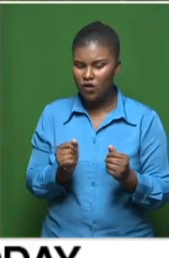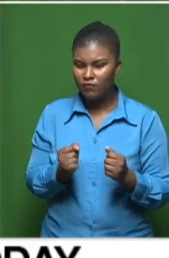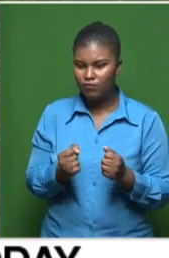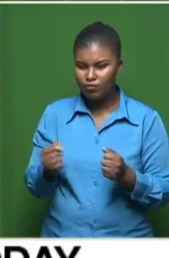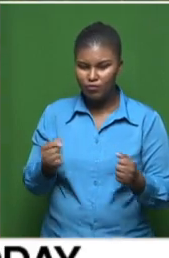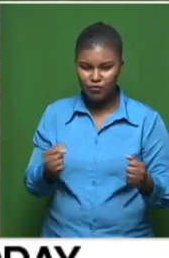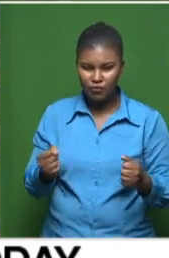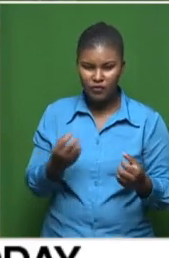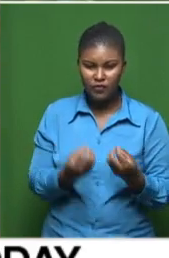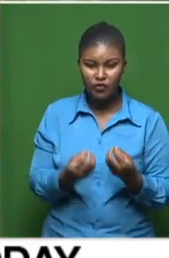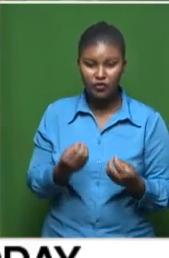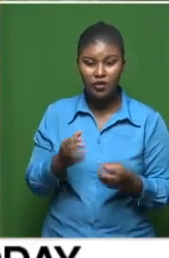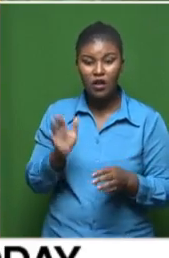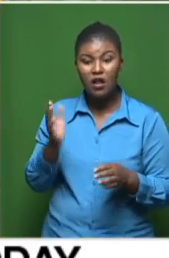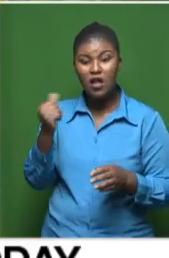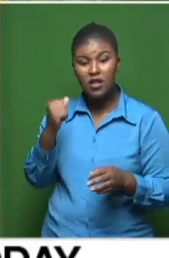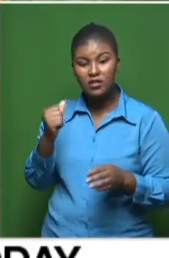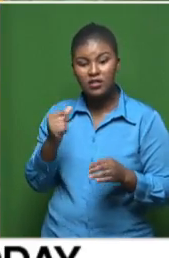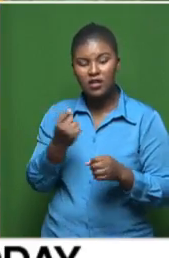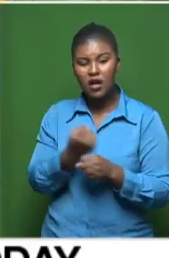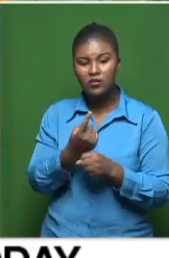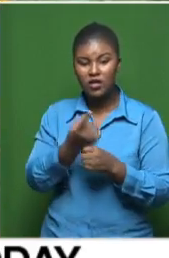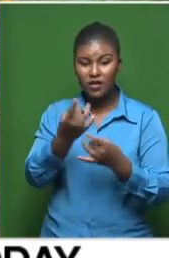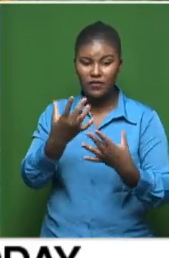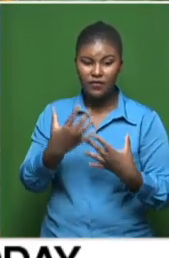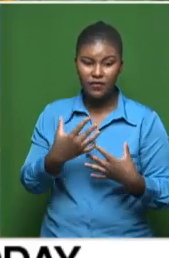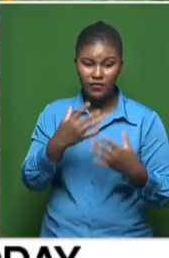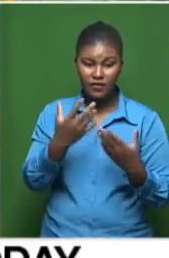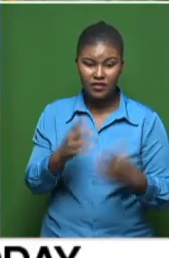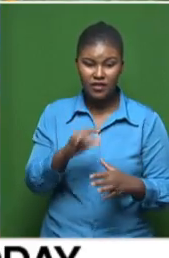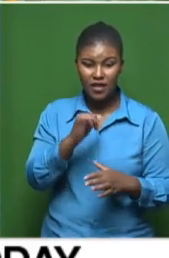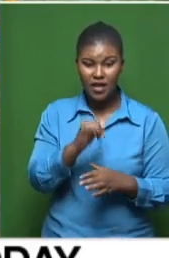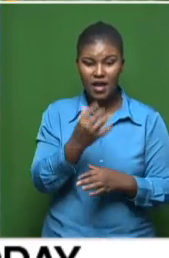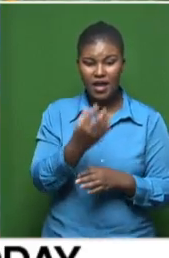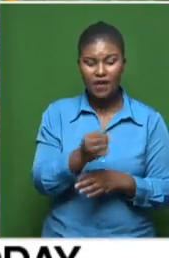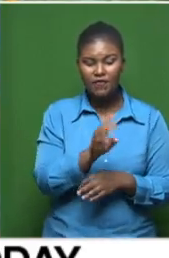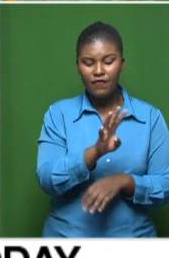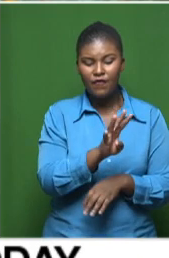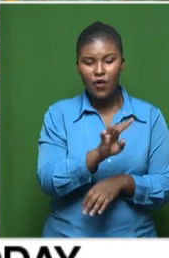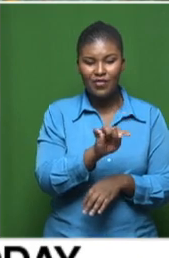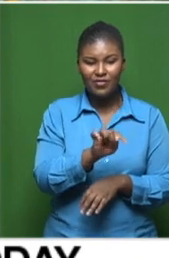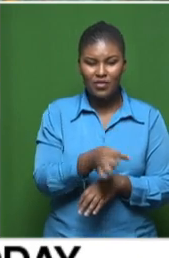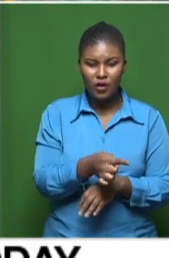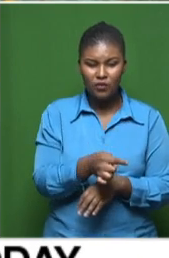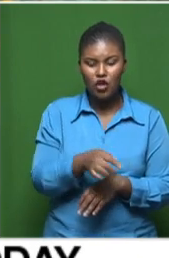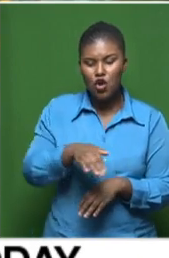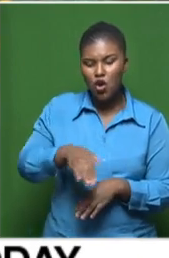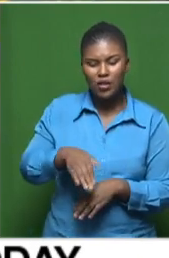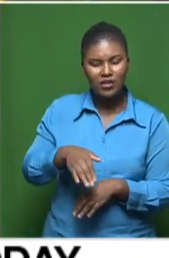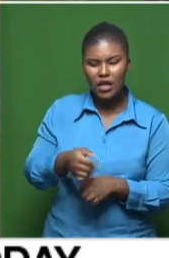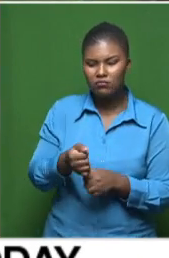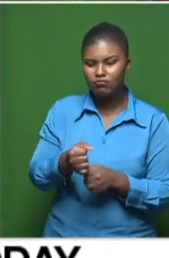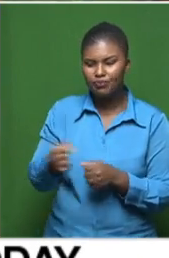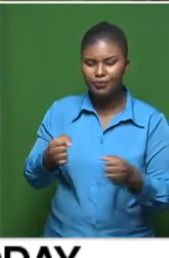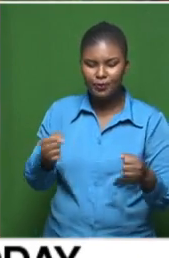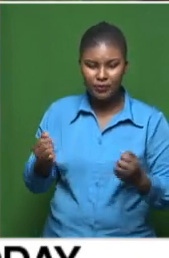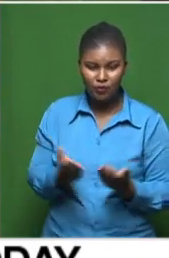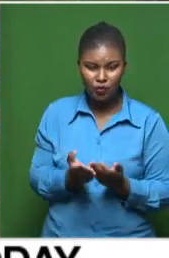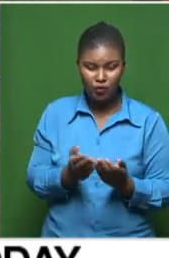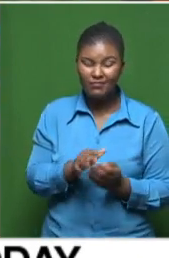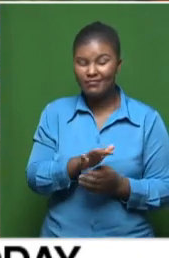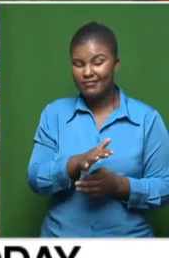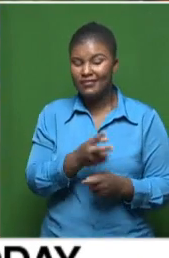for instance, by yesterday, Gauteng was telling me that they just have about 4,000 that were still not placed. So there are still some